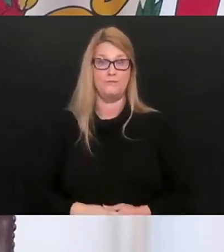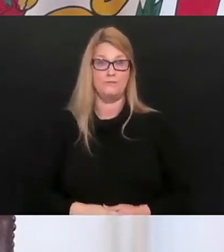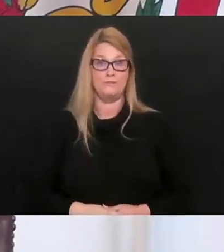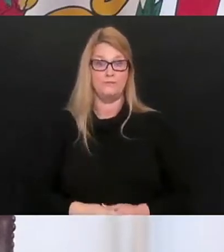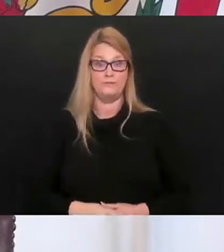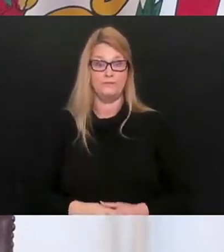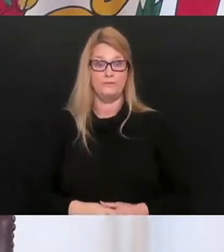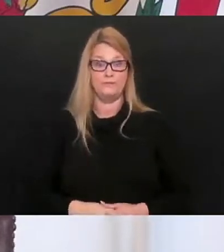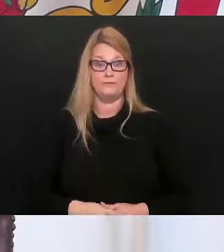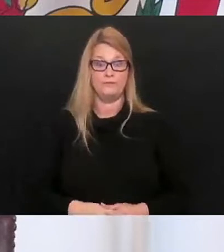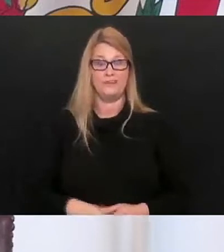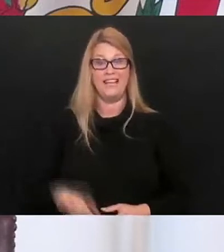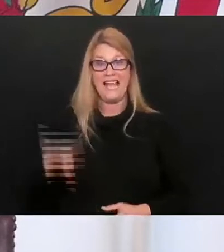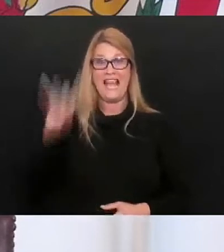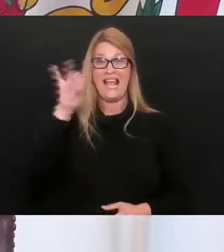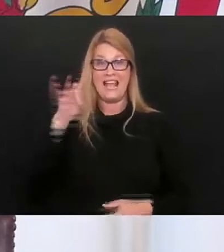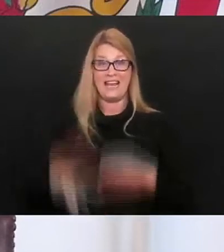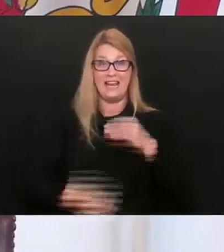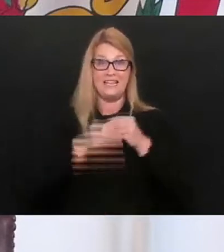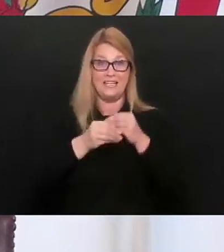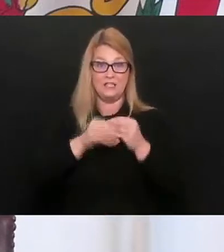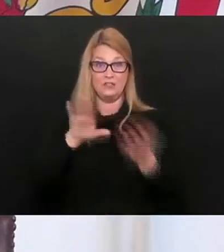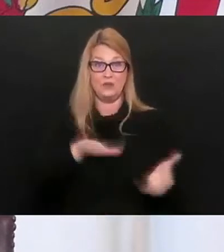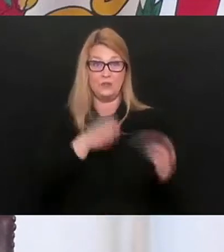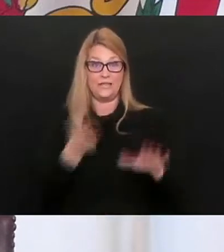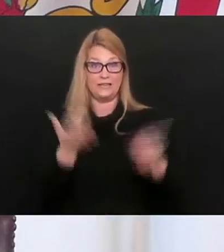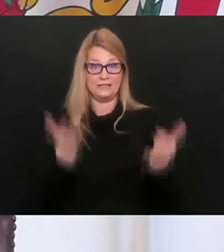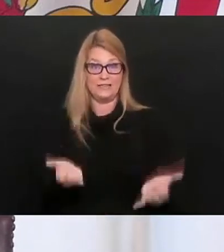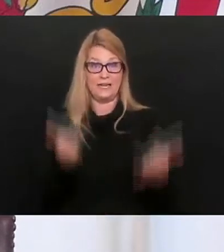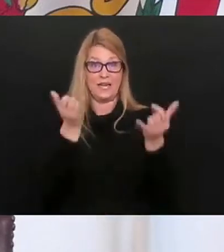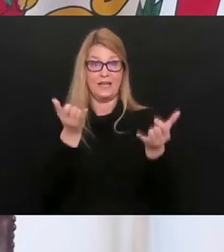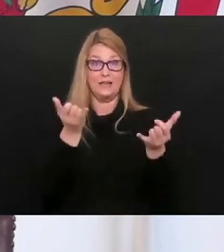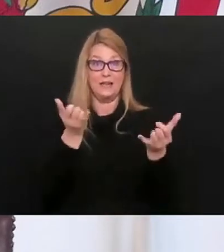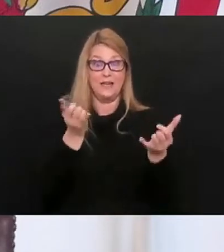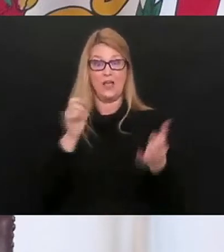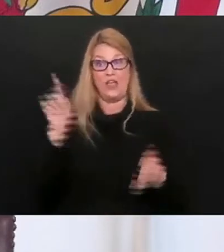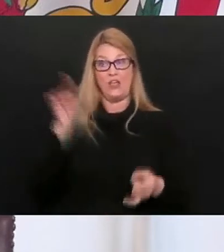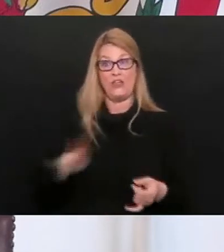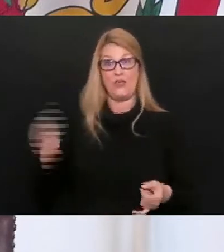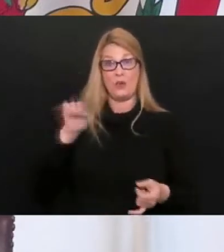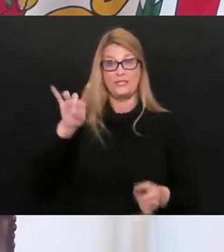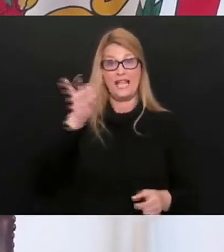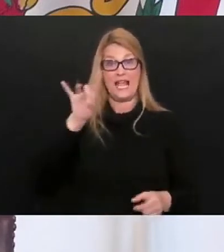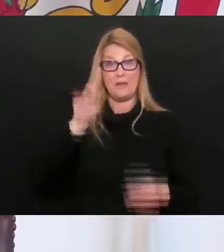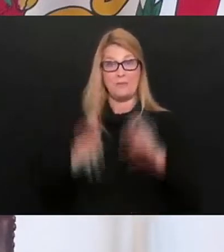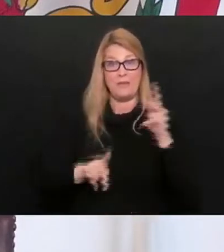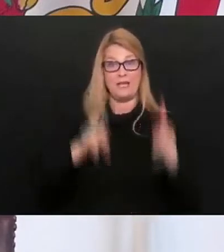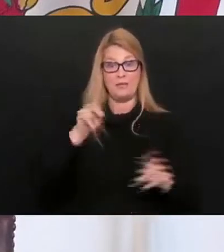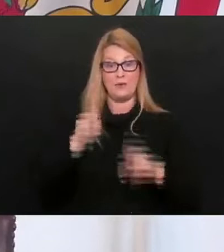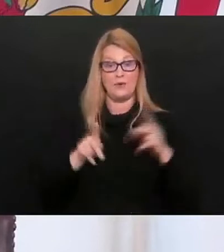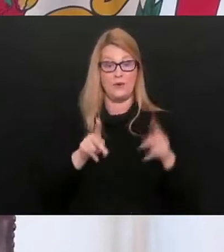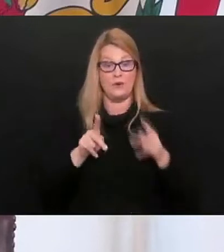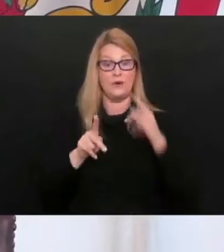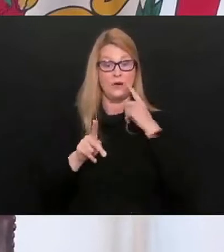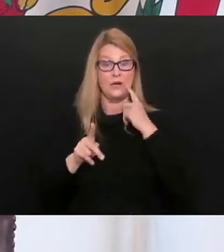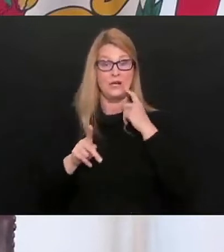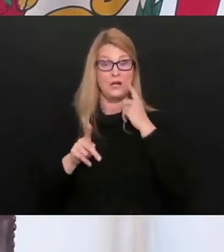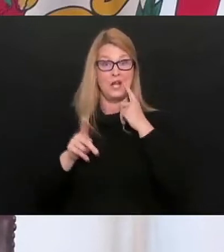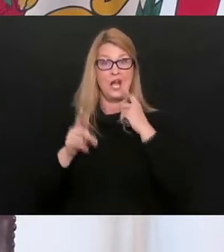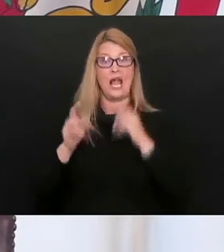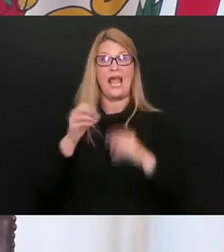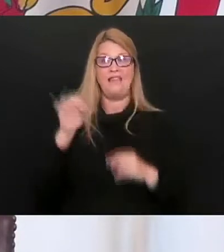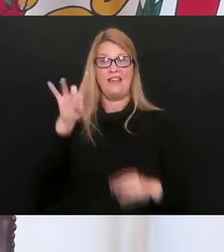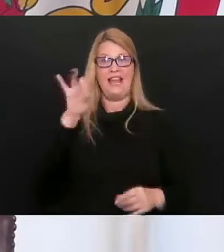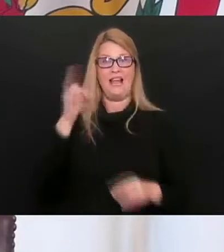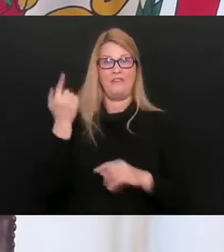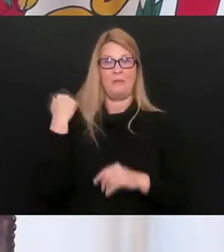There were eight additional deaths today, and those eight additional deaths with the eight that I read earlier from Thursday,